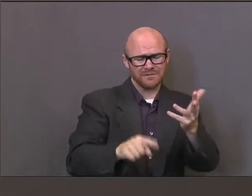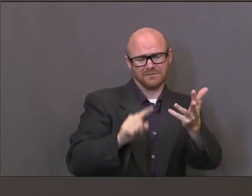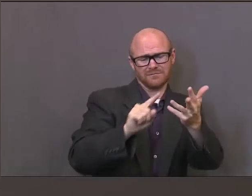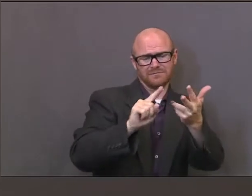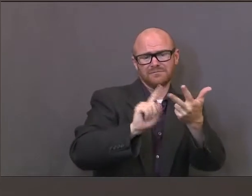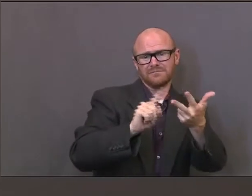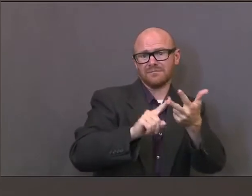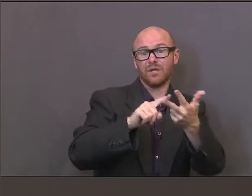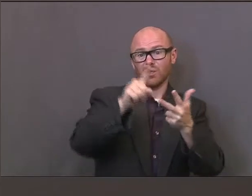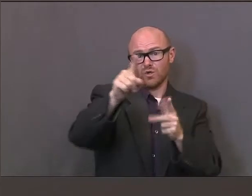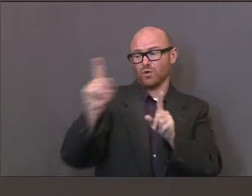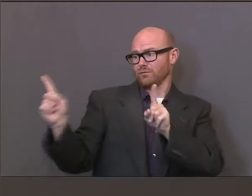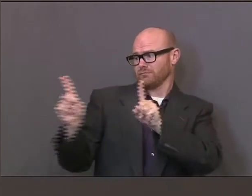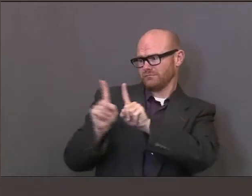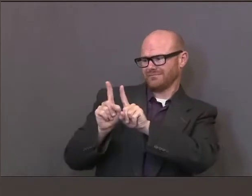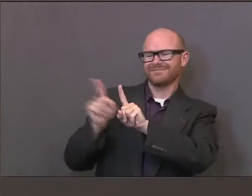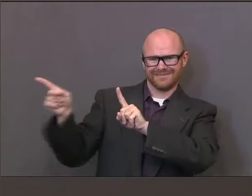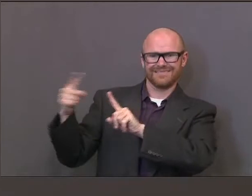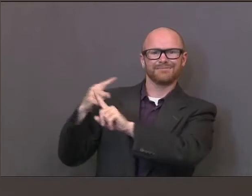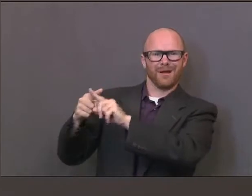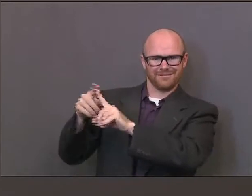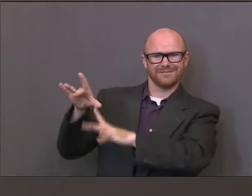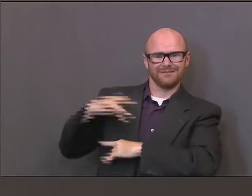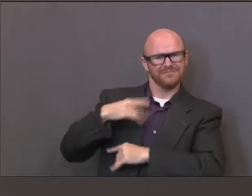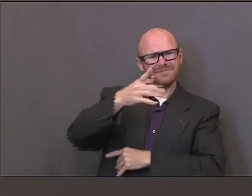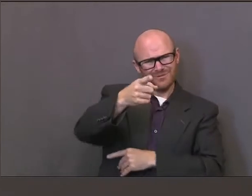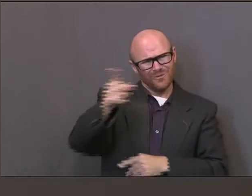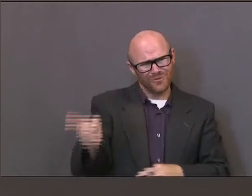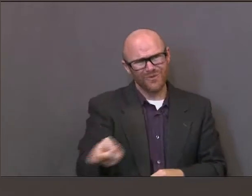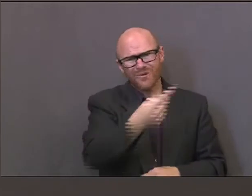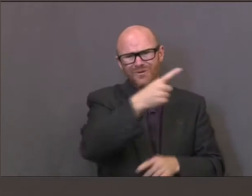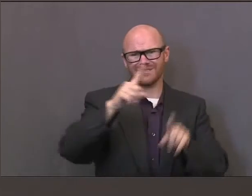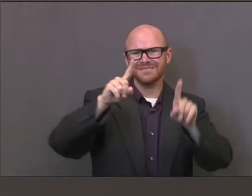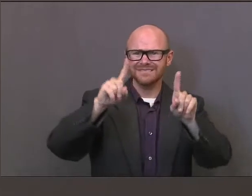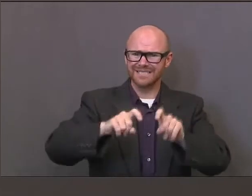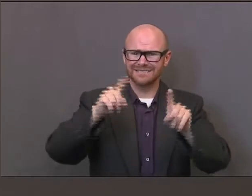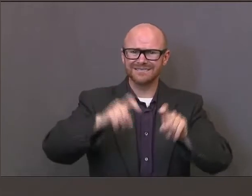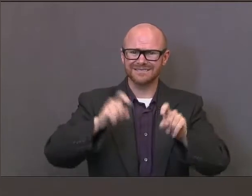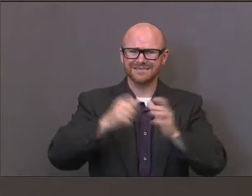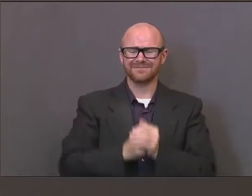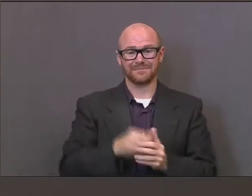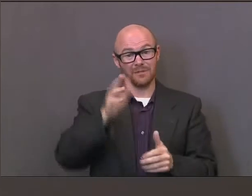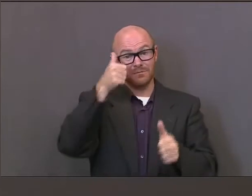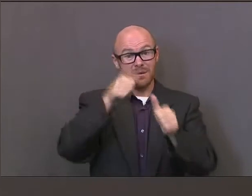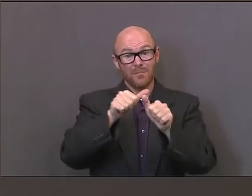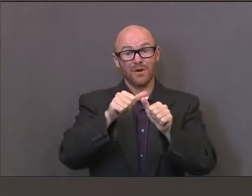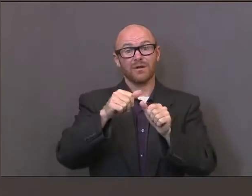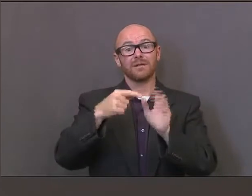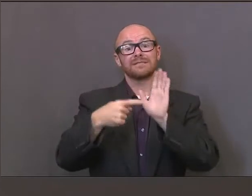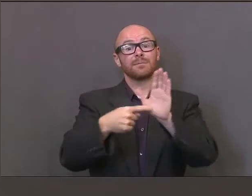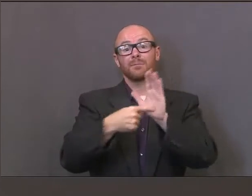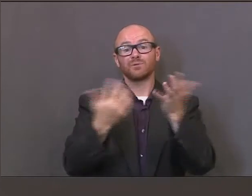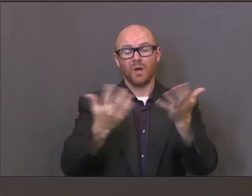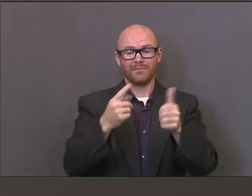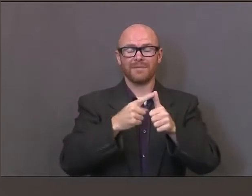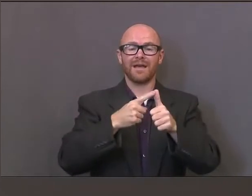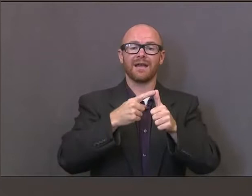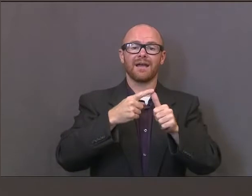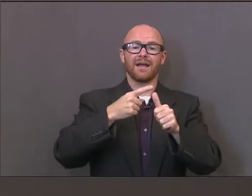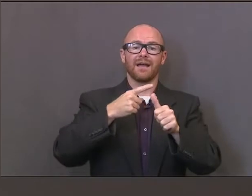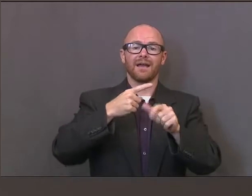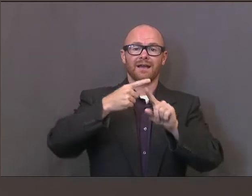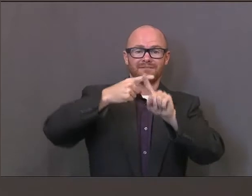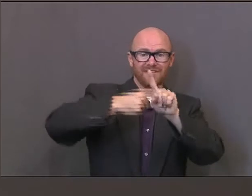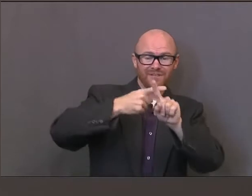has COVID-19, then you should go in and get tested. And those symptoms are, you know, fever, if you have a sore throat,